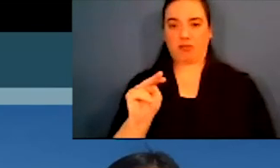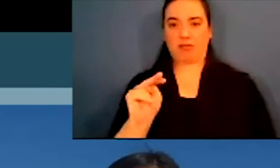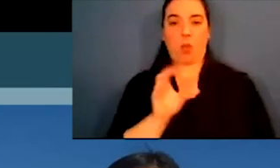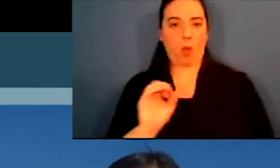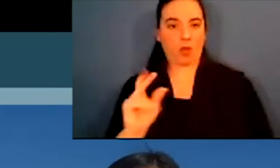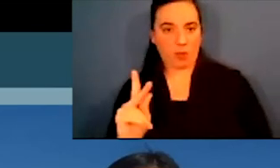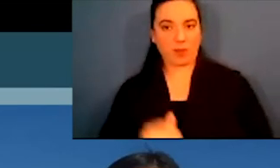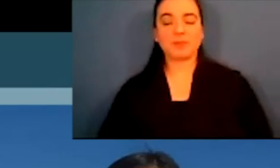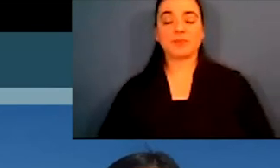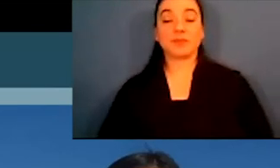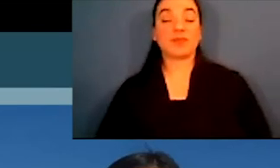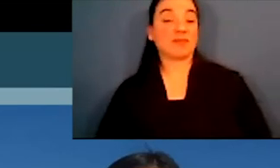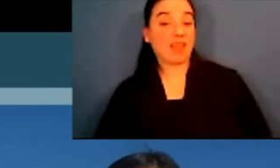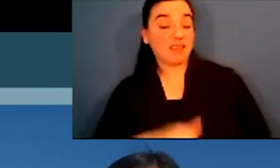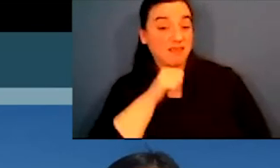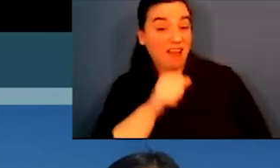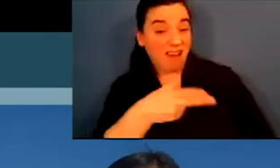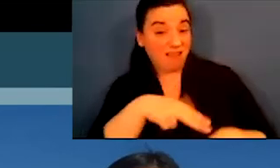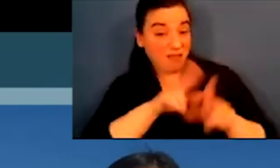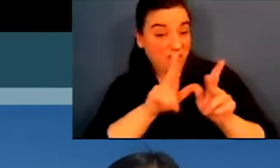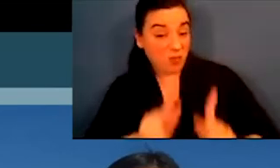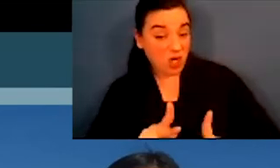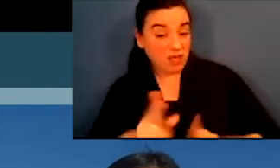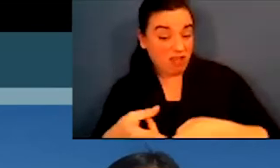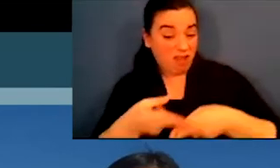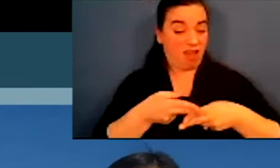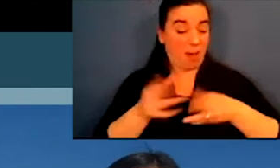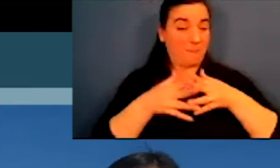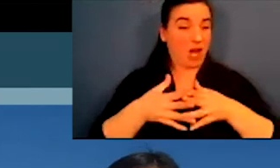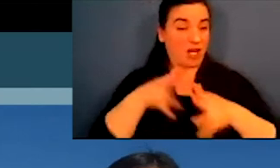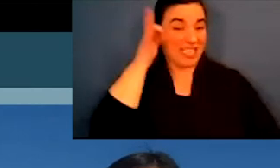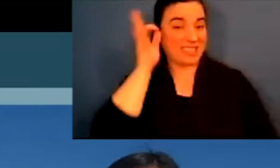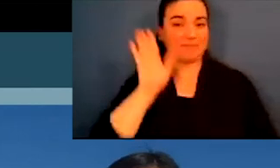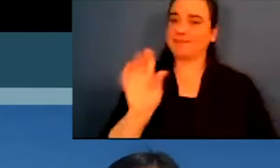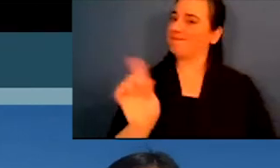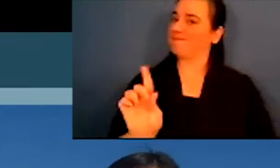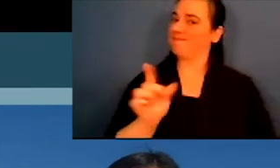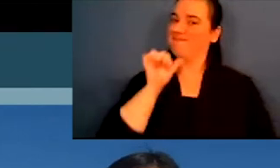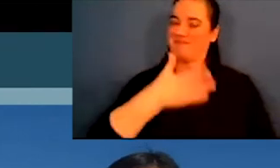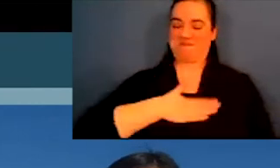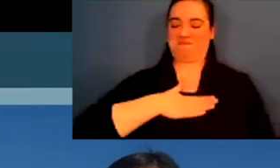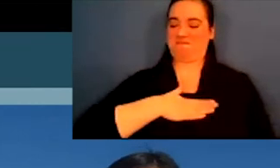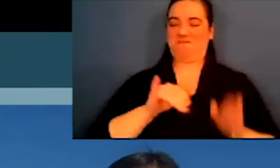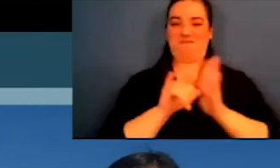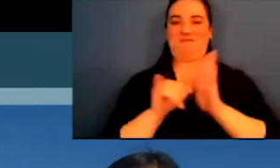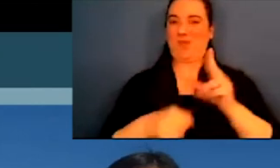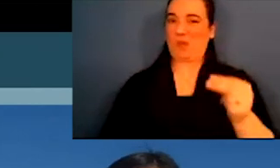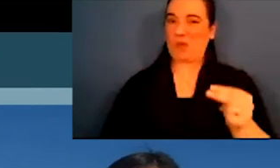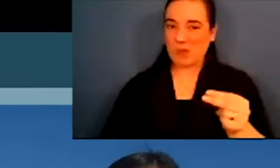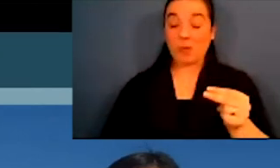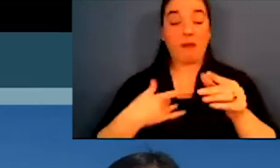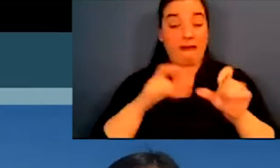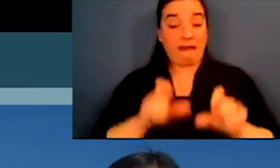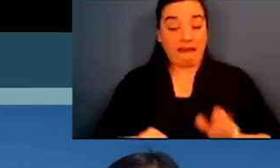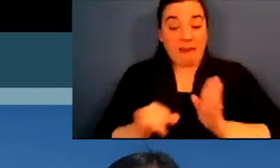the Cherokee Nation of Oklahoma. Now to a non native, they might call me an American Indian. I don't like that.